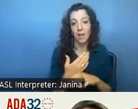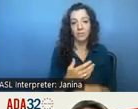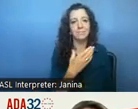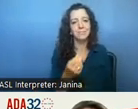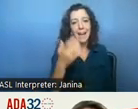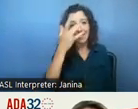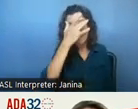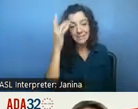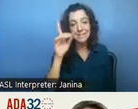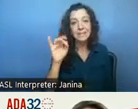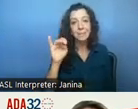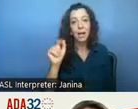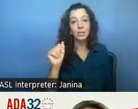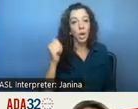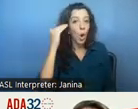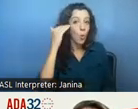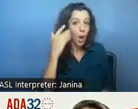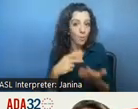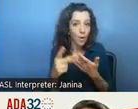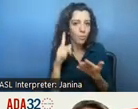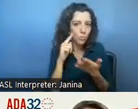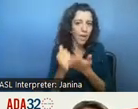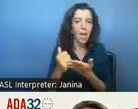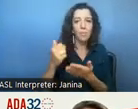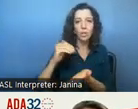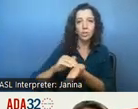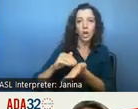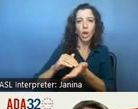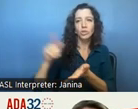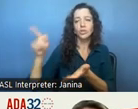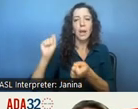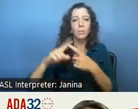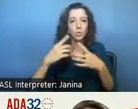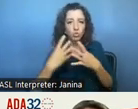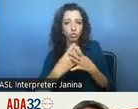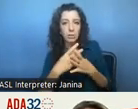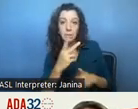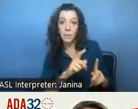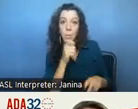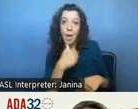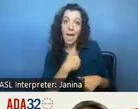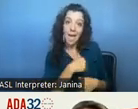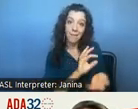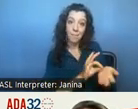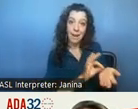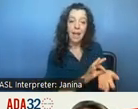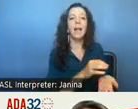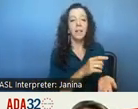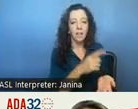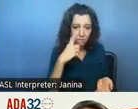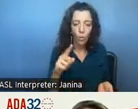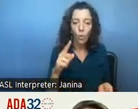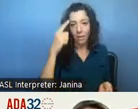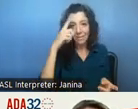program to help uh physicians be able to screen people on medi-cal for dementia a brain health initiative